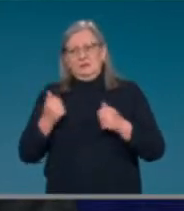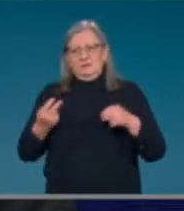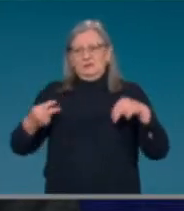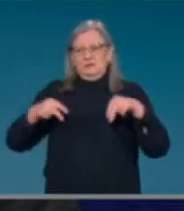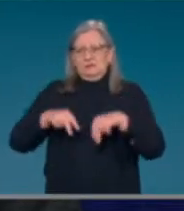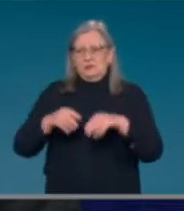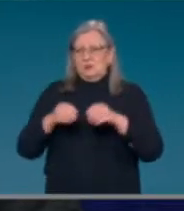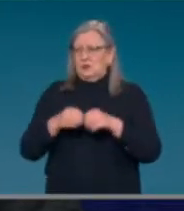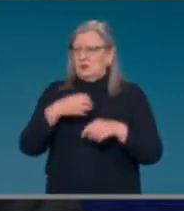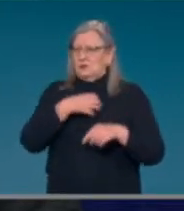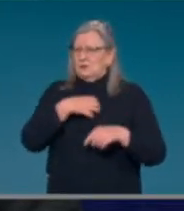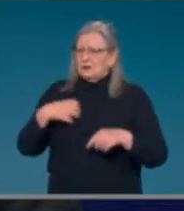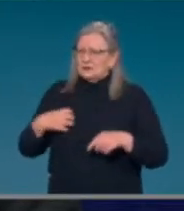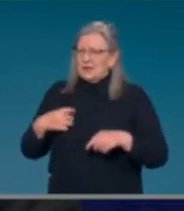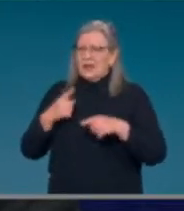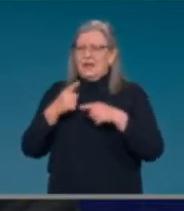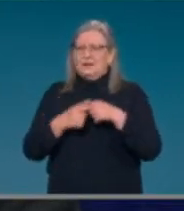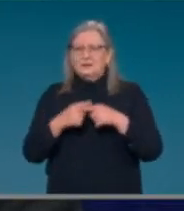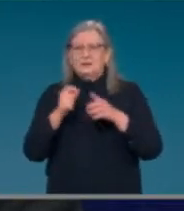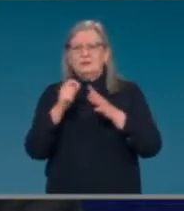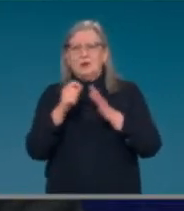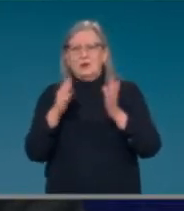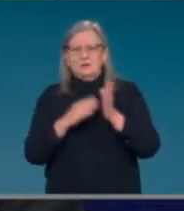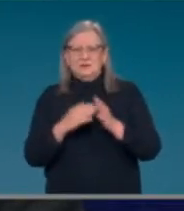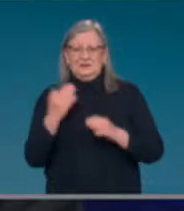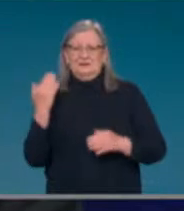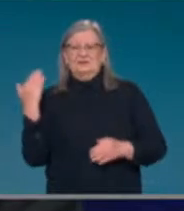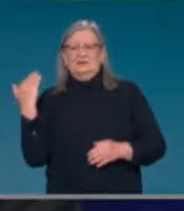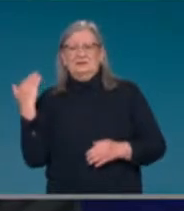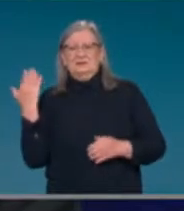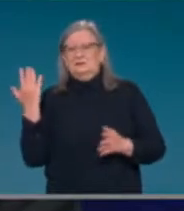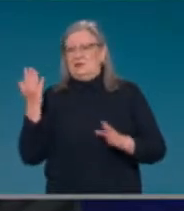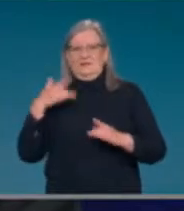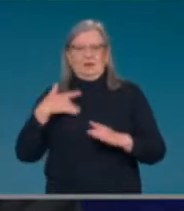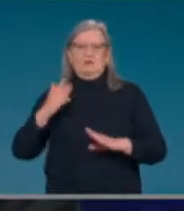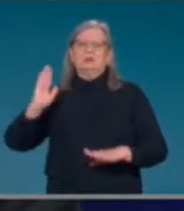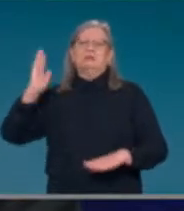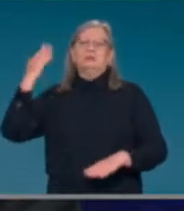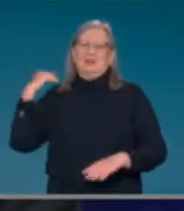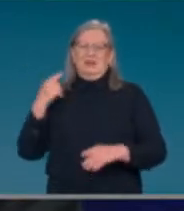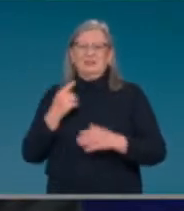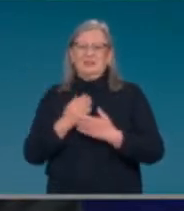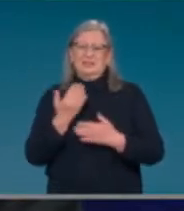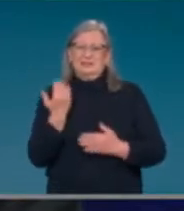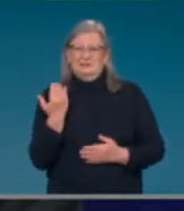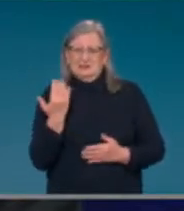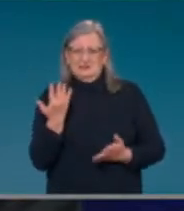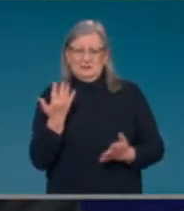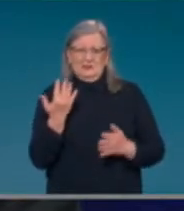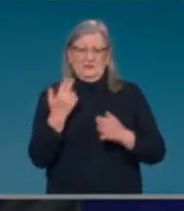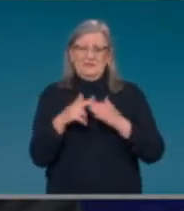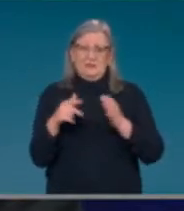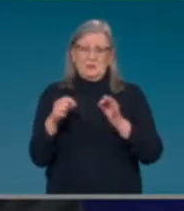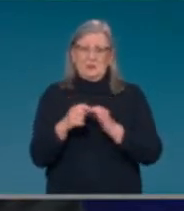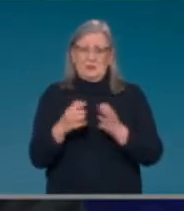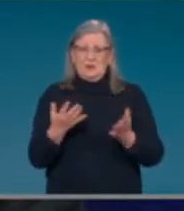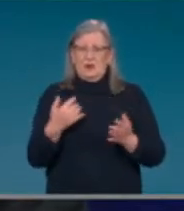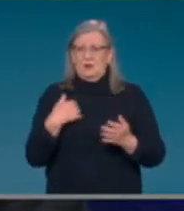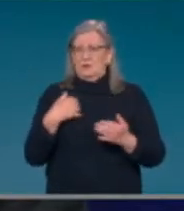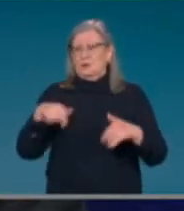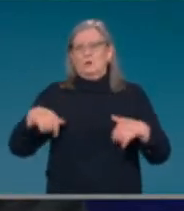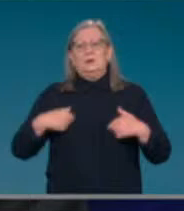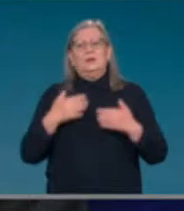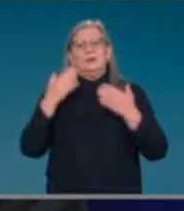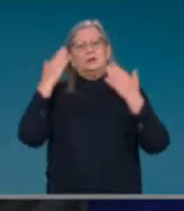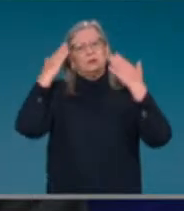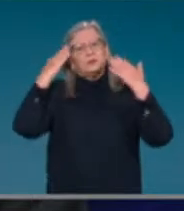in January, February. We didn't know about the duration of protection, and so no-one knows about the duration